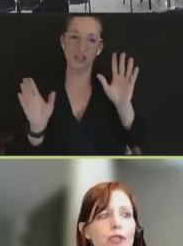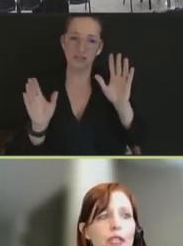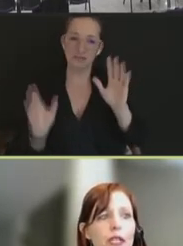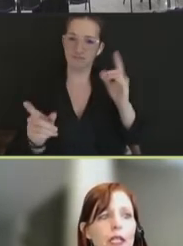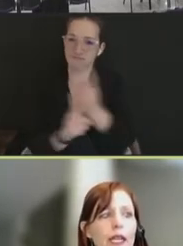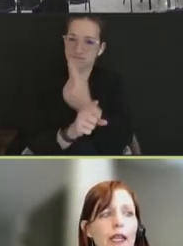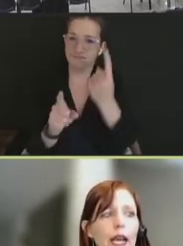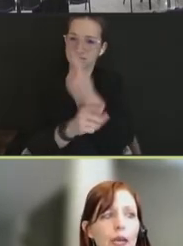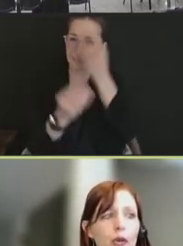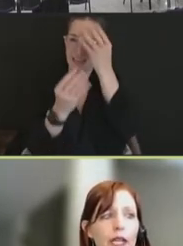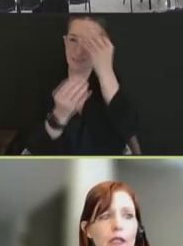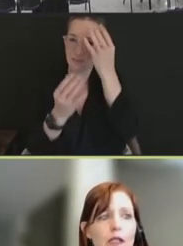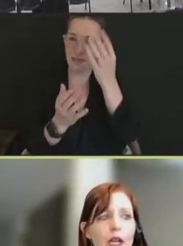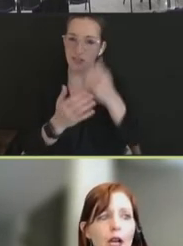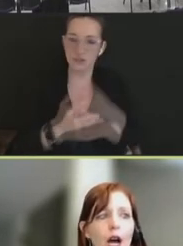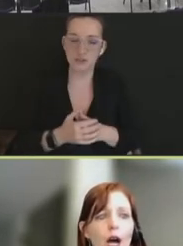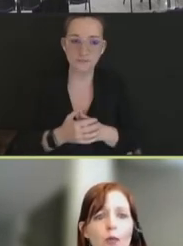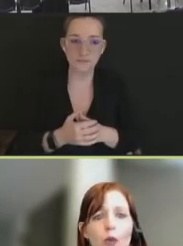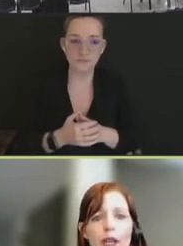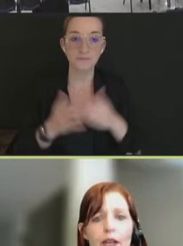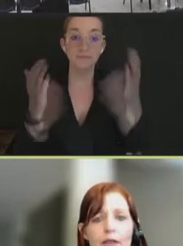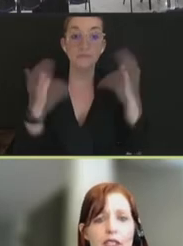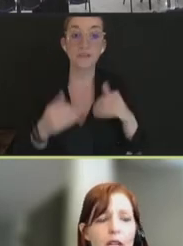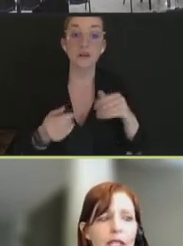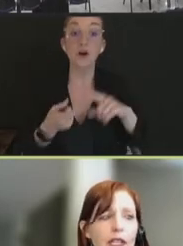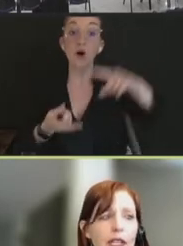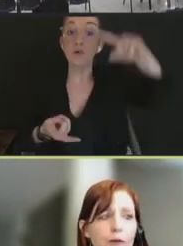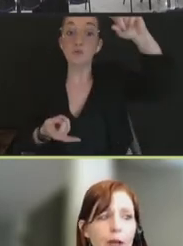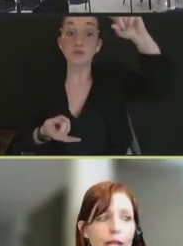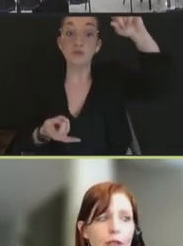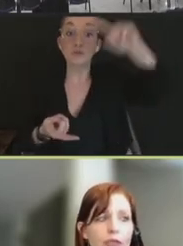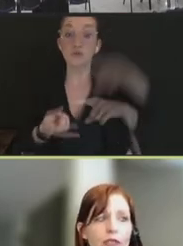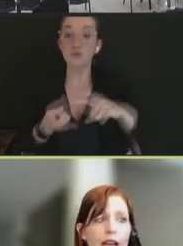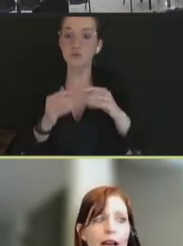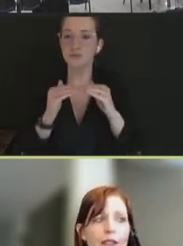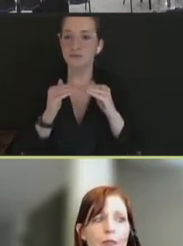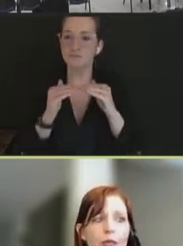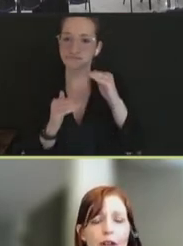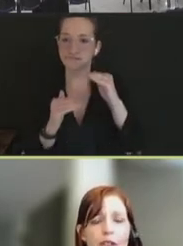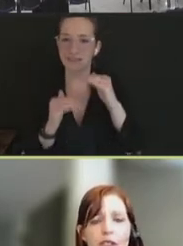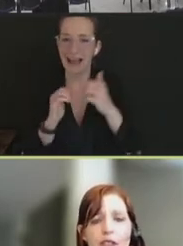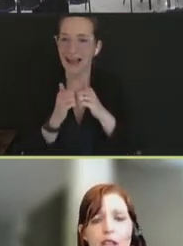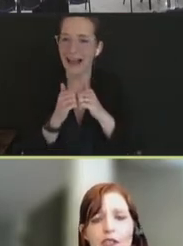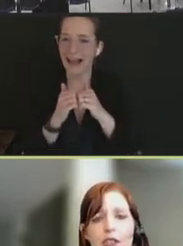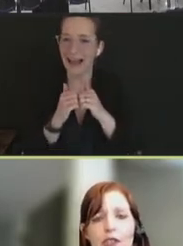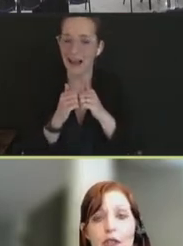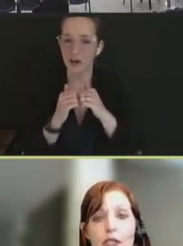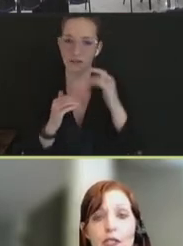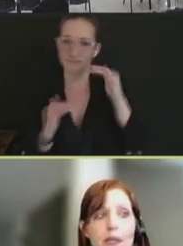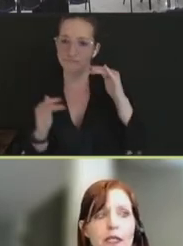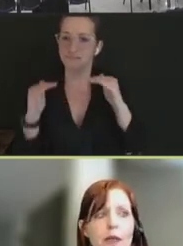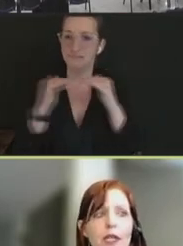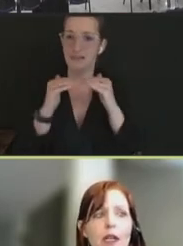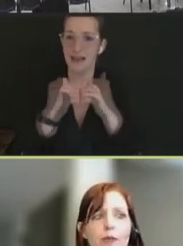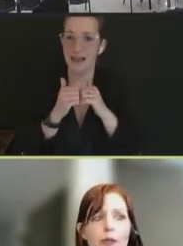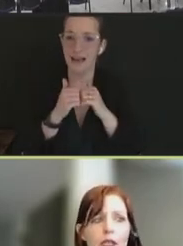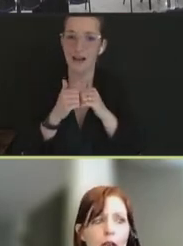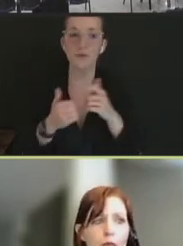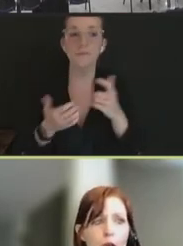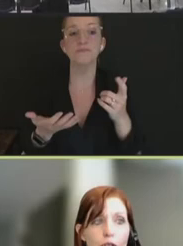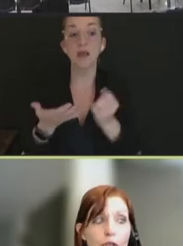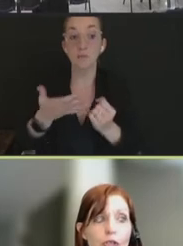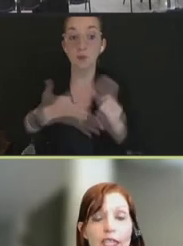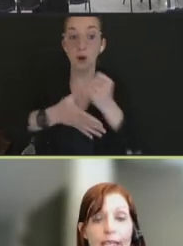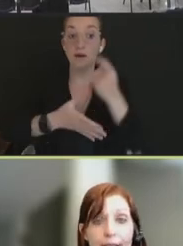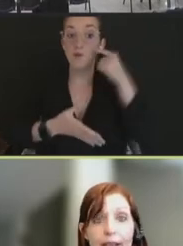reducing inequities, we have studied and found that prioritization during this pandemic of frontline